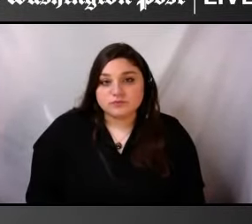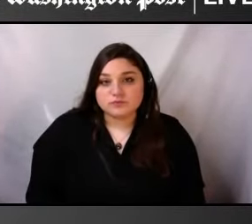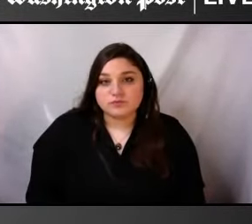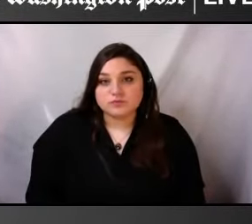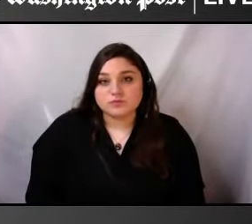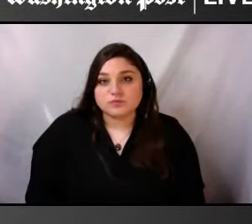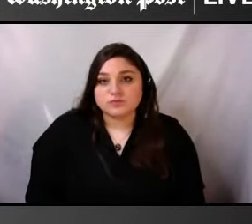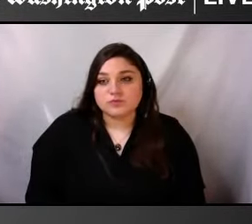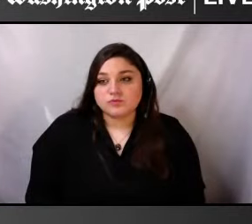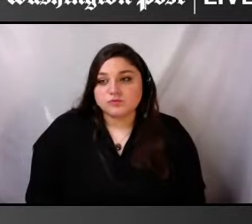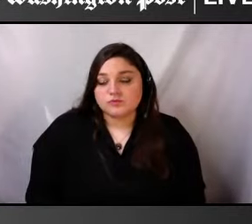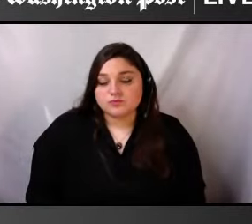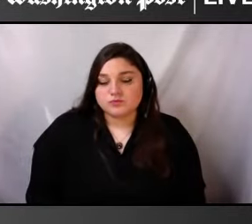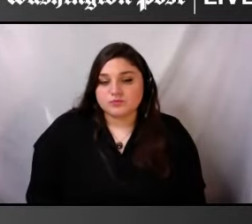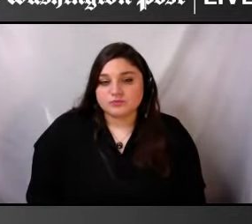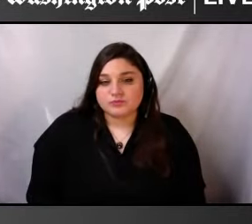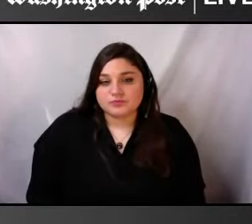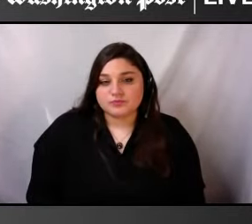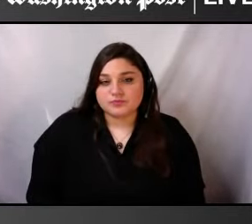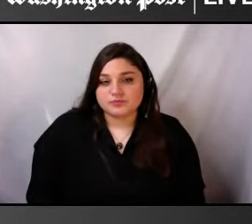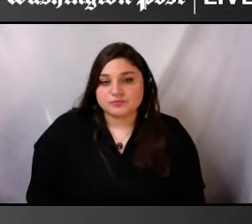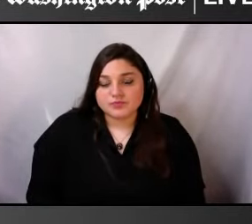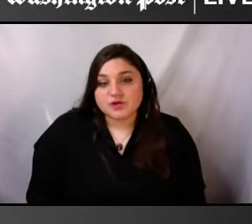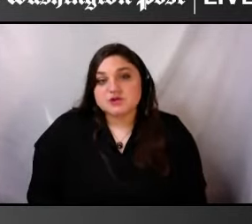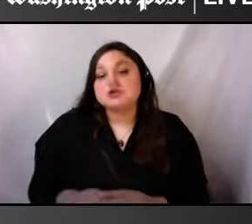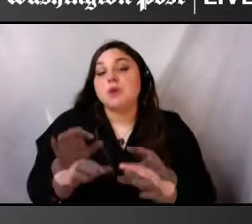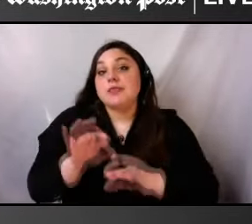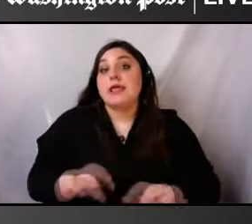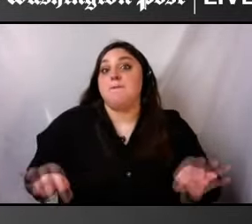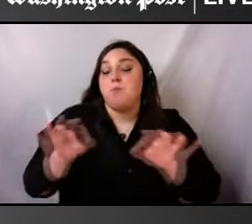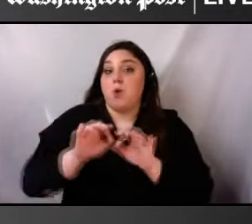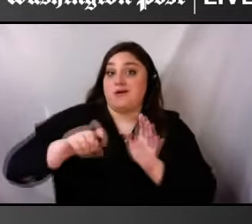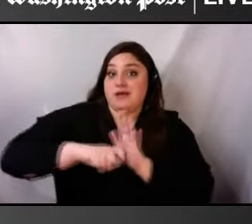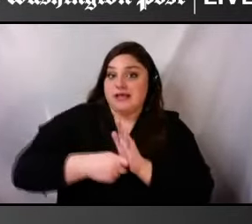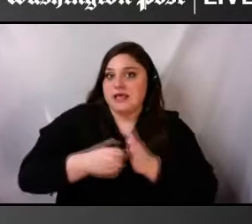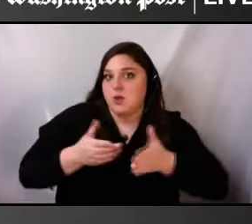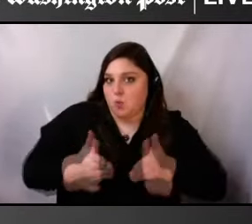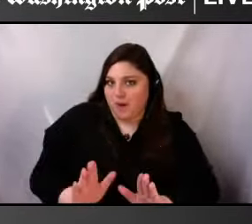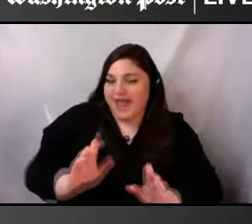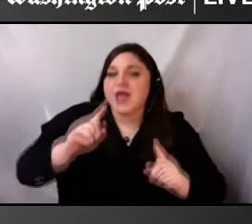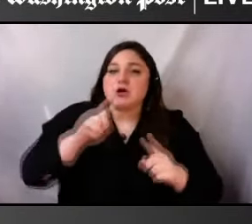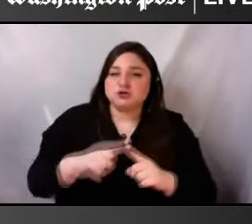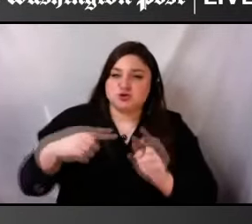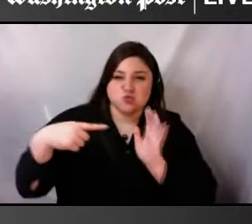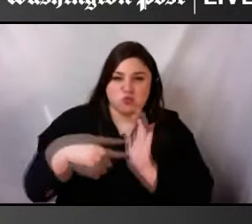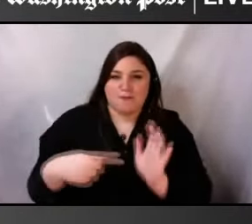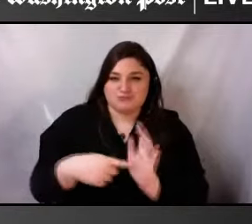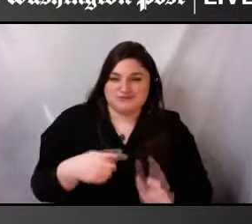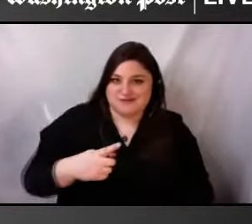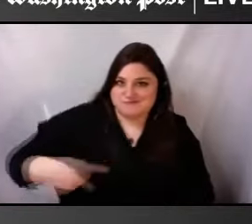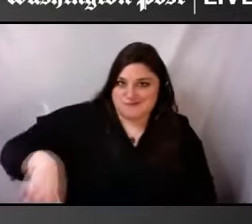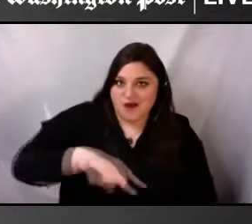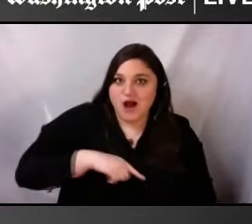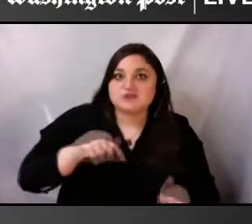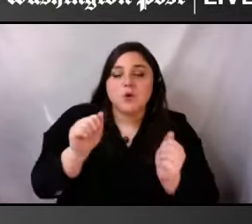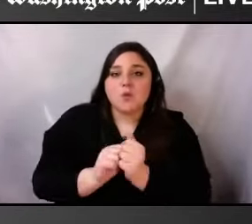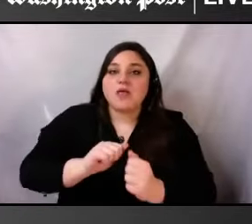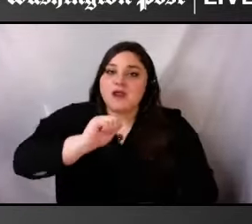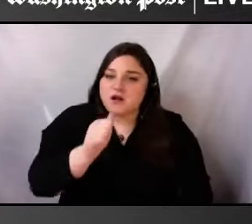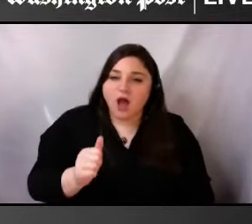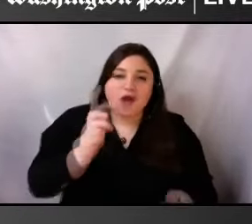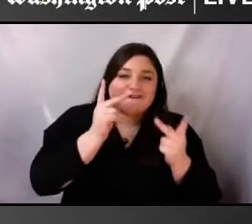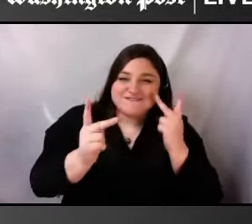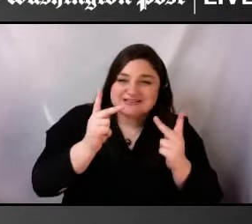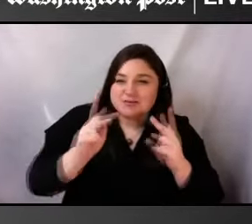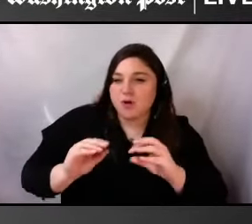do not present with a disability and therefore experience, you know, quote,